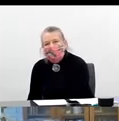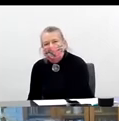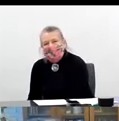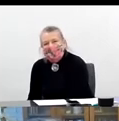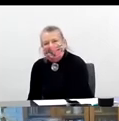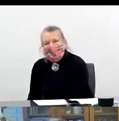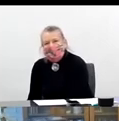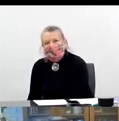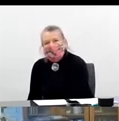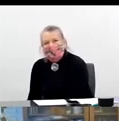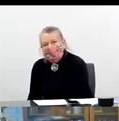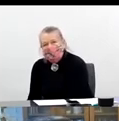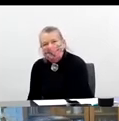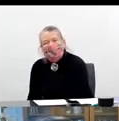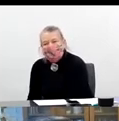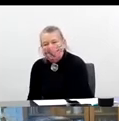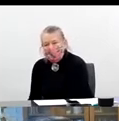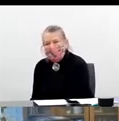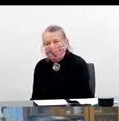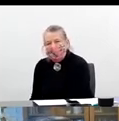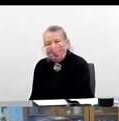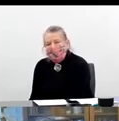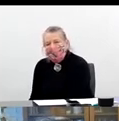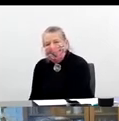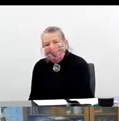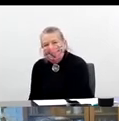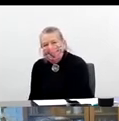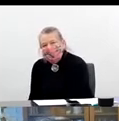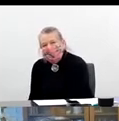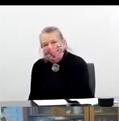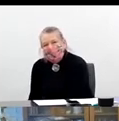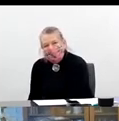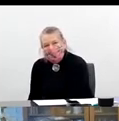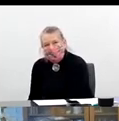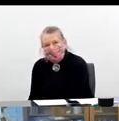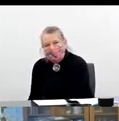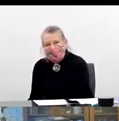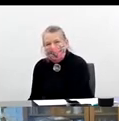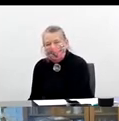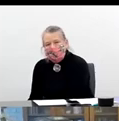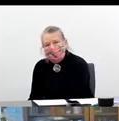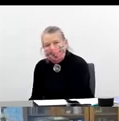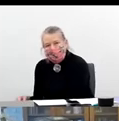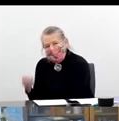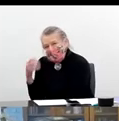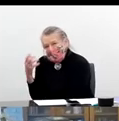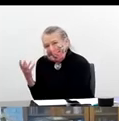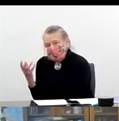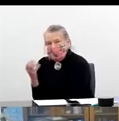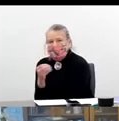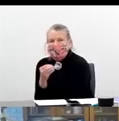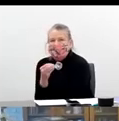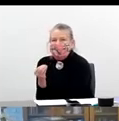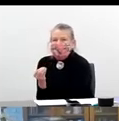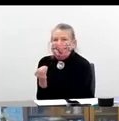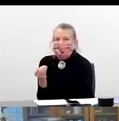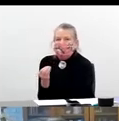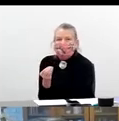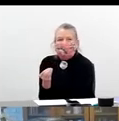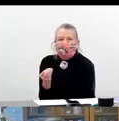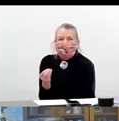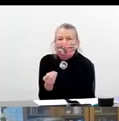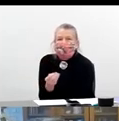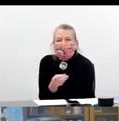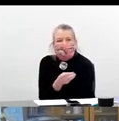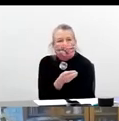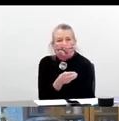address, uh, the possible vaccine and, and, uh, secretary Crouch, perhaps you'd want to start. I'll just say there's, there's